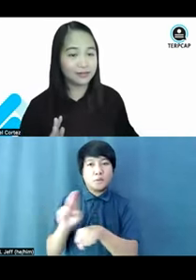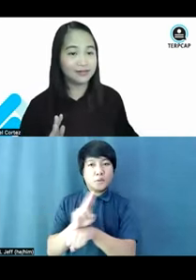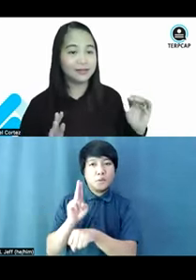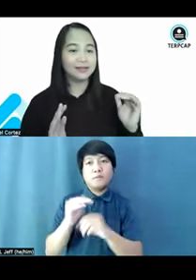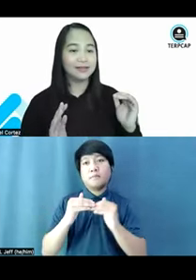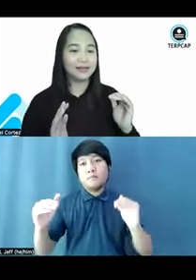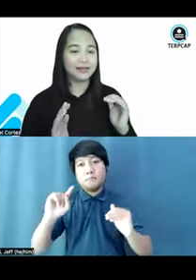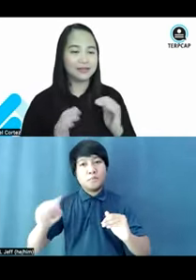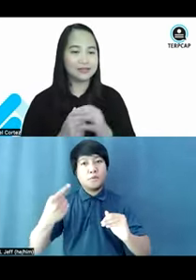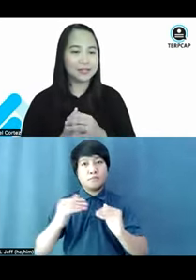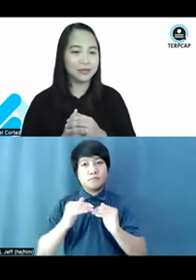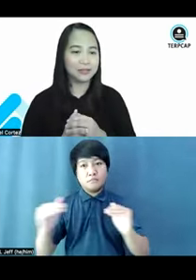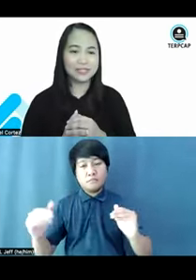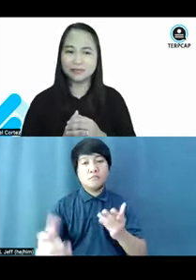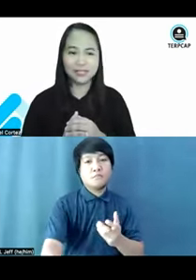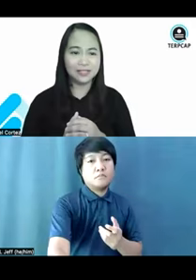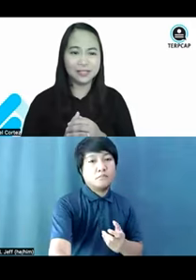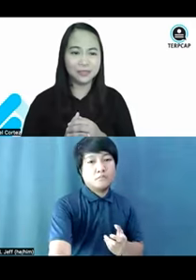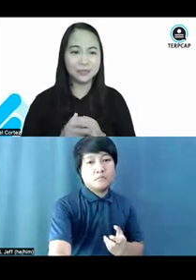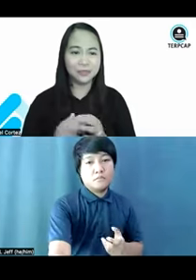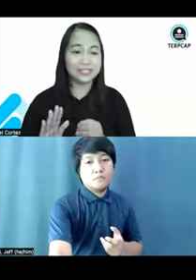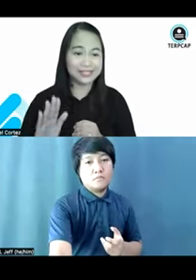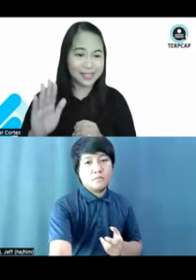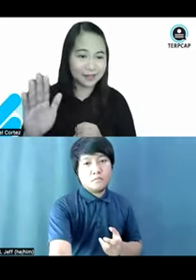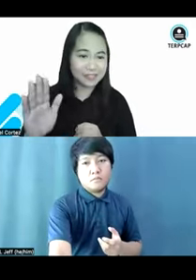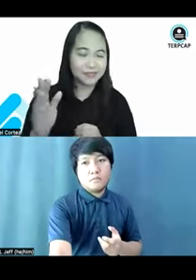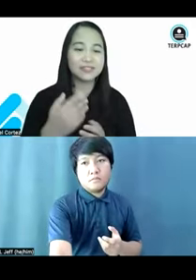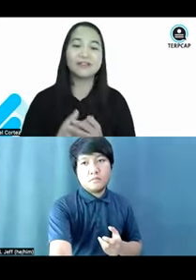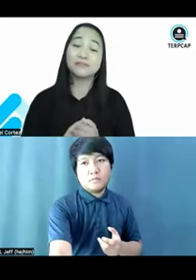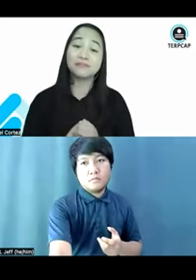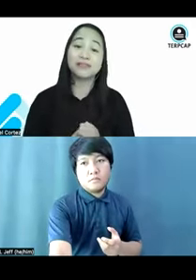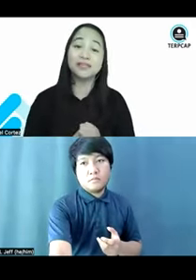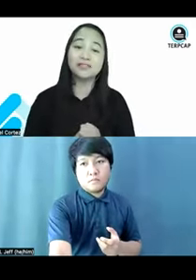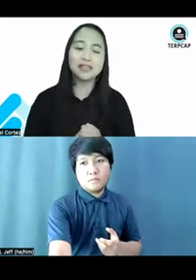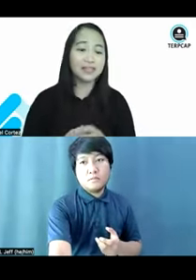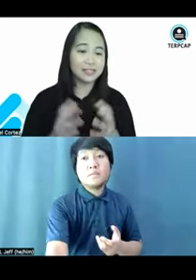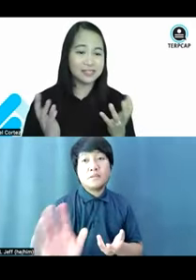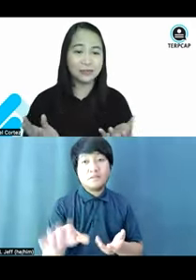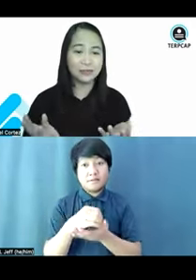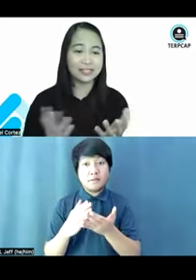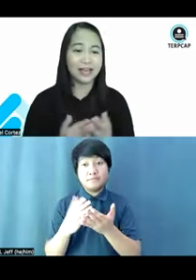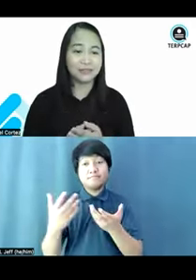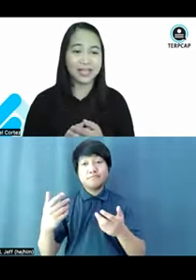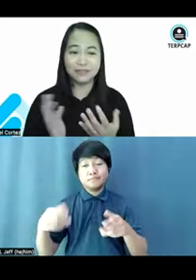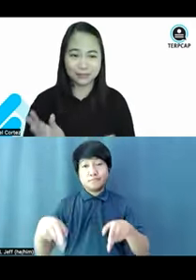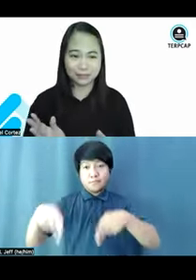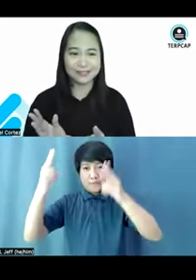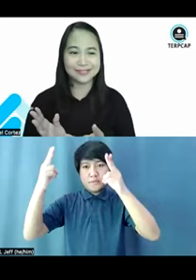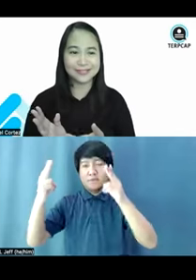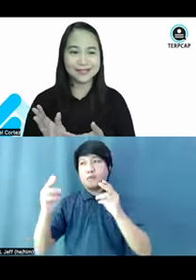floor. Someone who doesn't really need to use the stairs because there are some buildings that still do not have